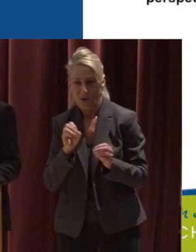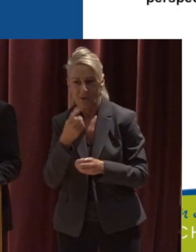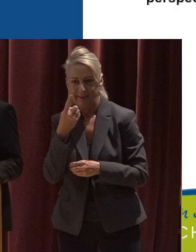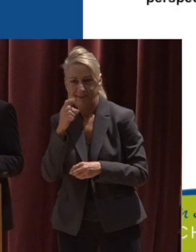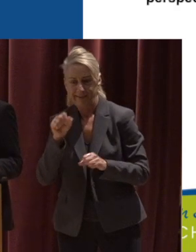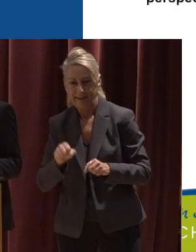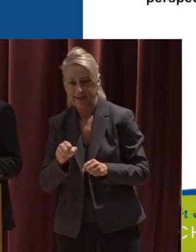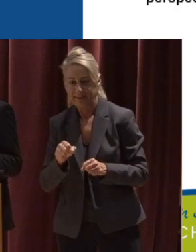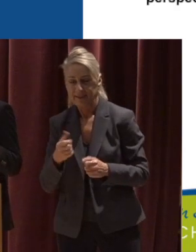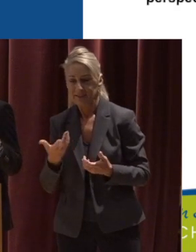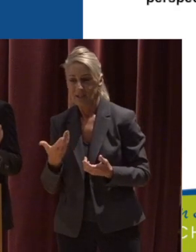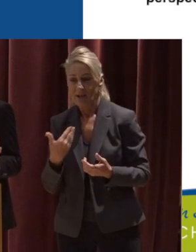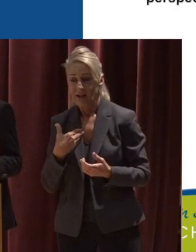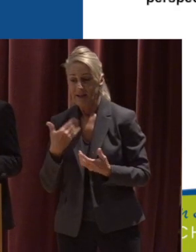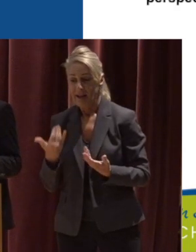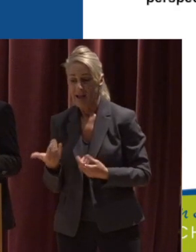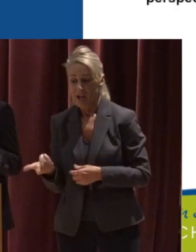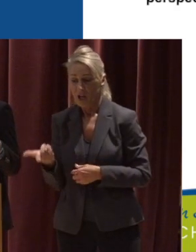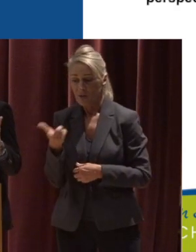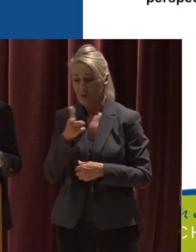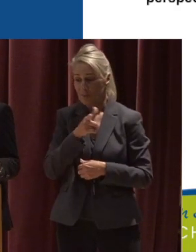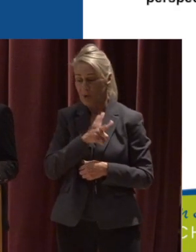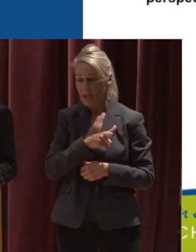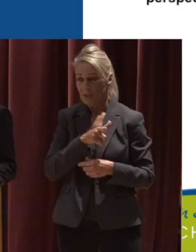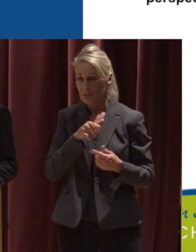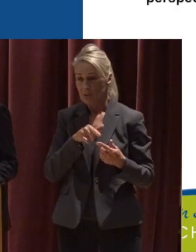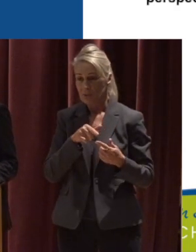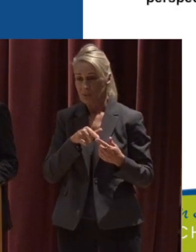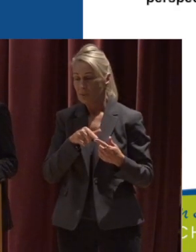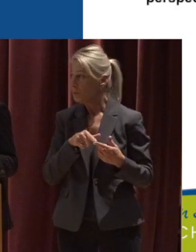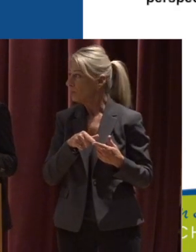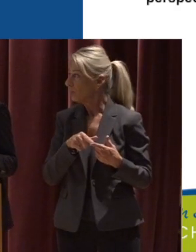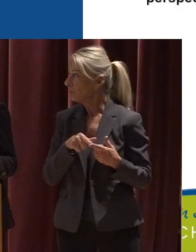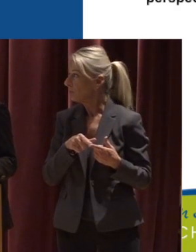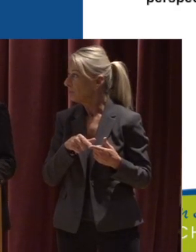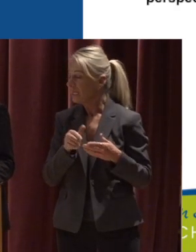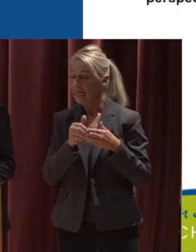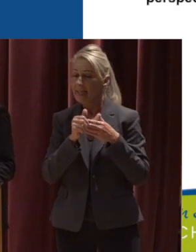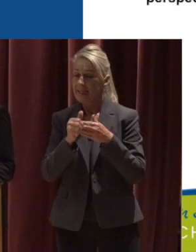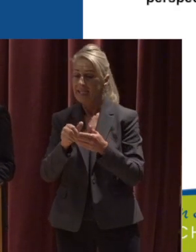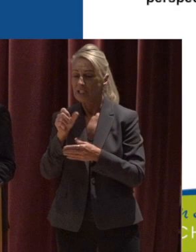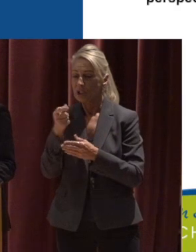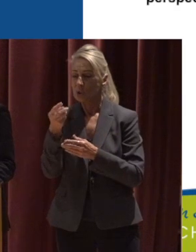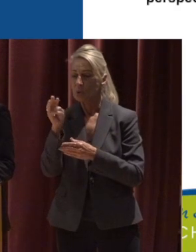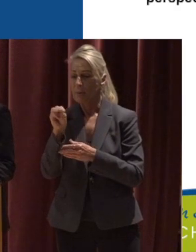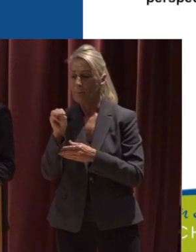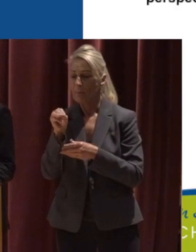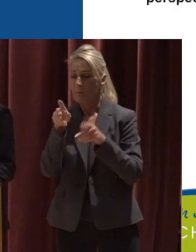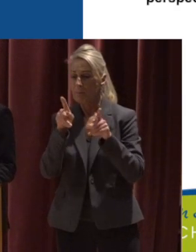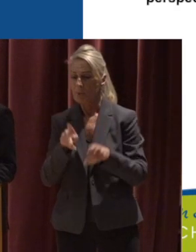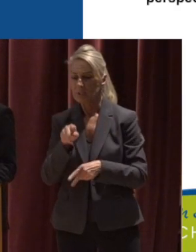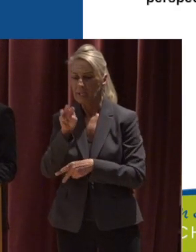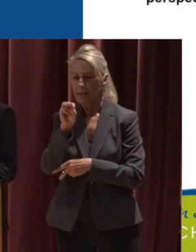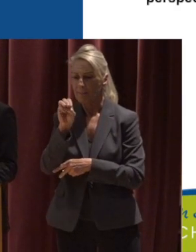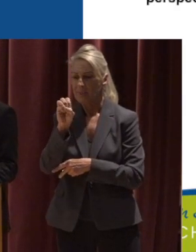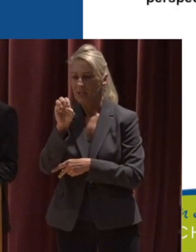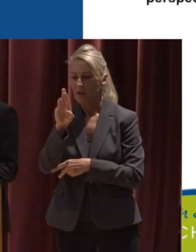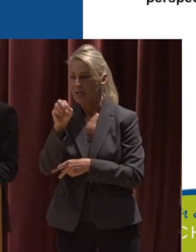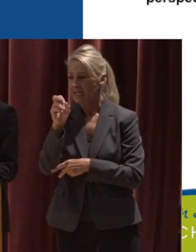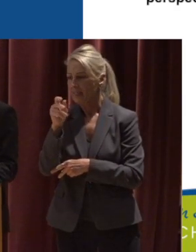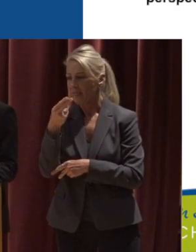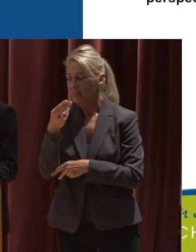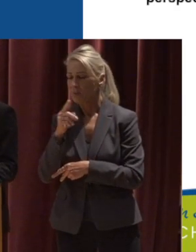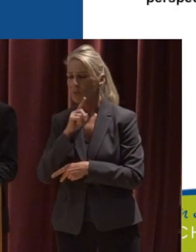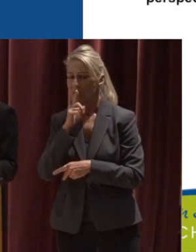So I'm going to hand the mic over here In just a second to the stream The lead stream person, Meredith We